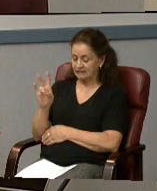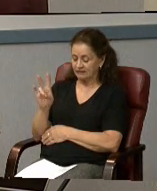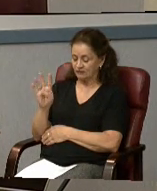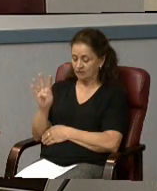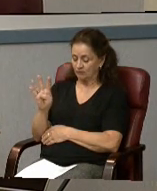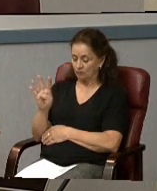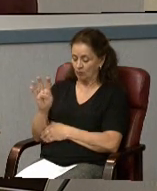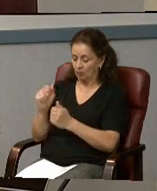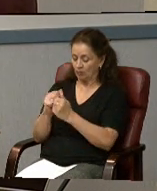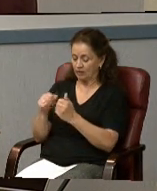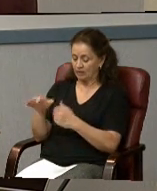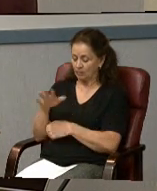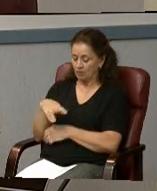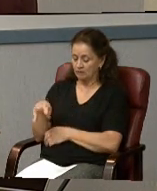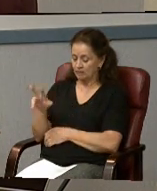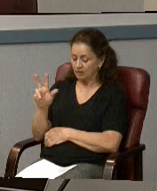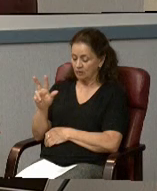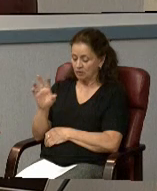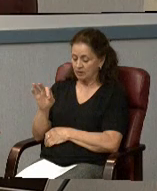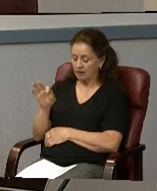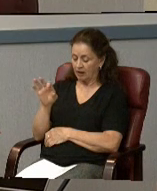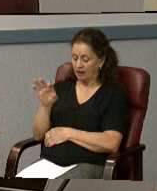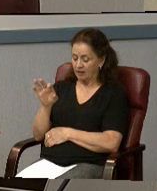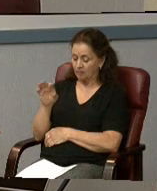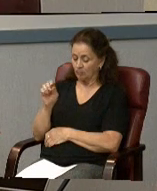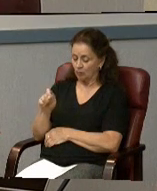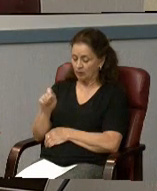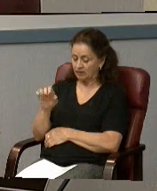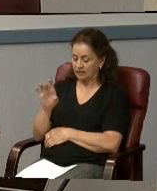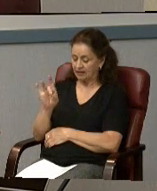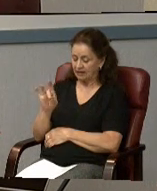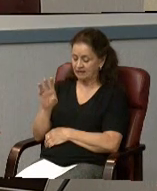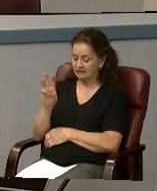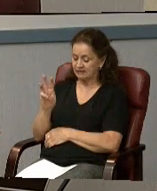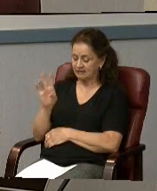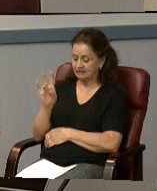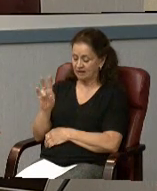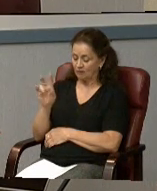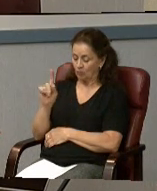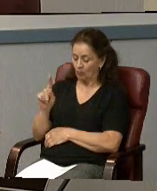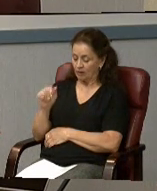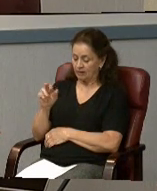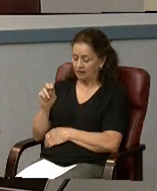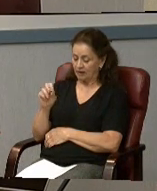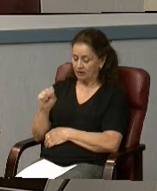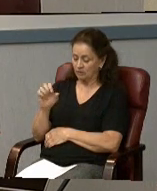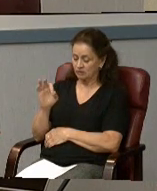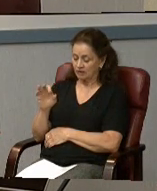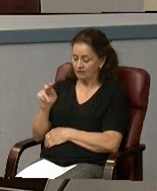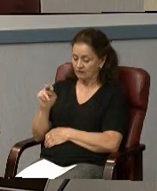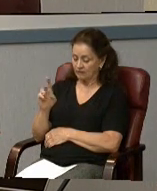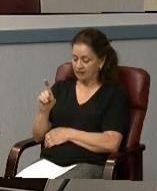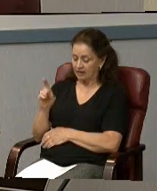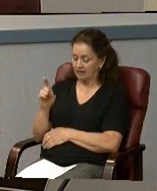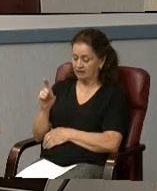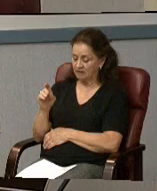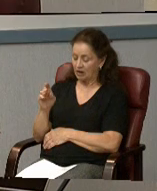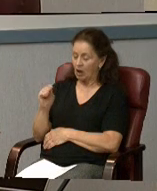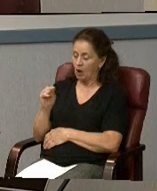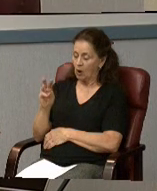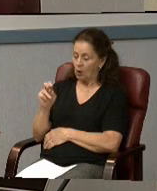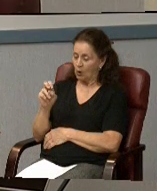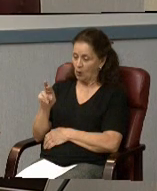39.8671 acres of land, part of Parcel A, owned by the State Highway